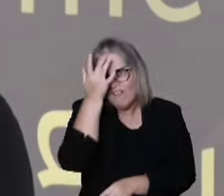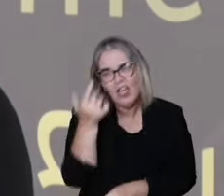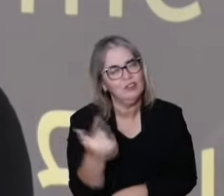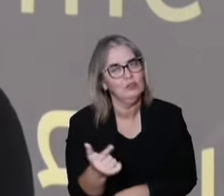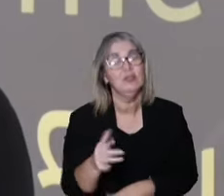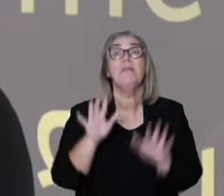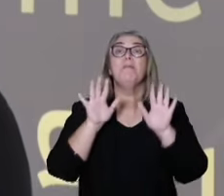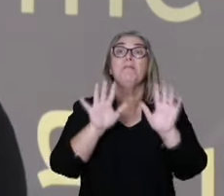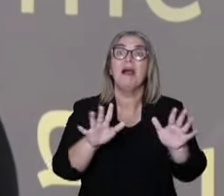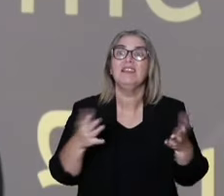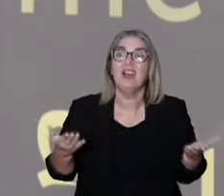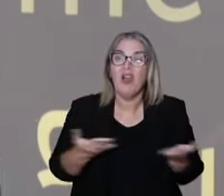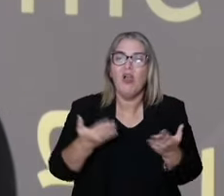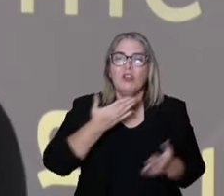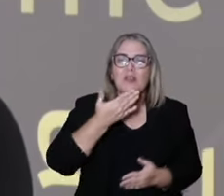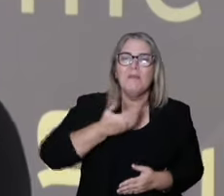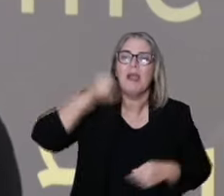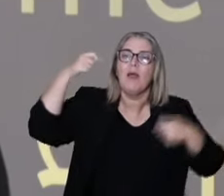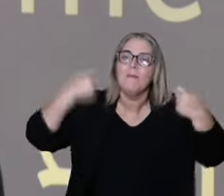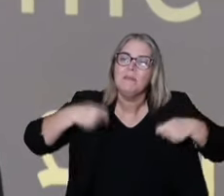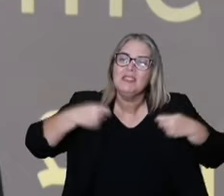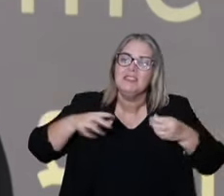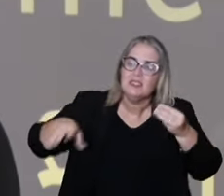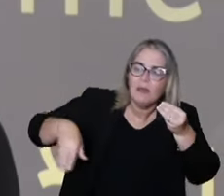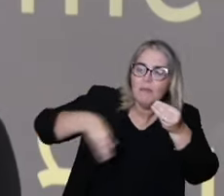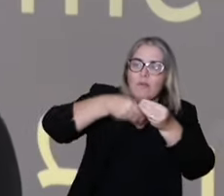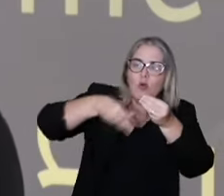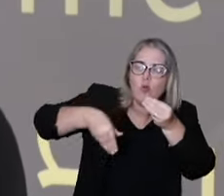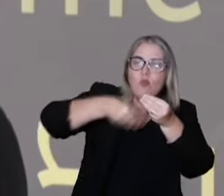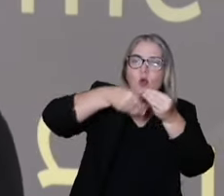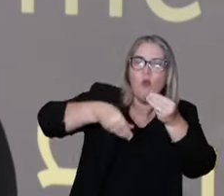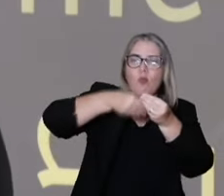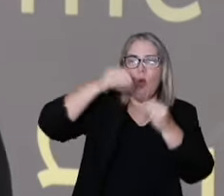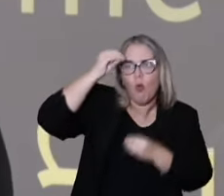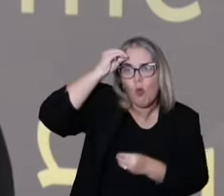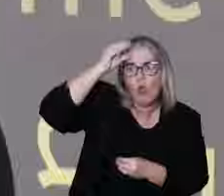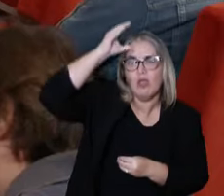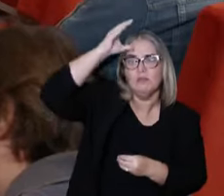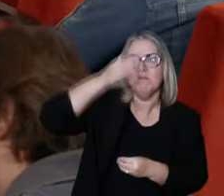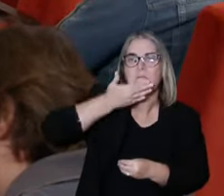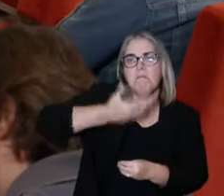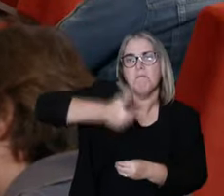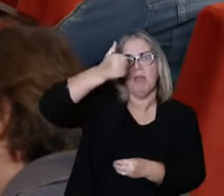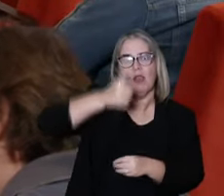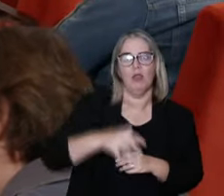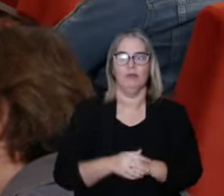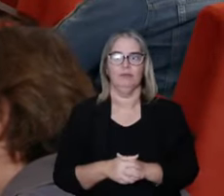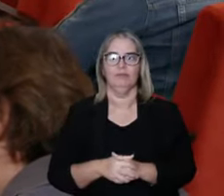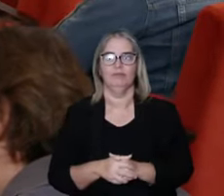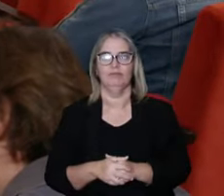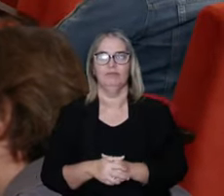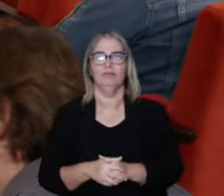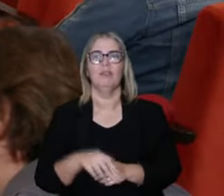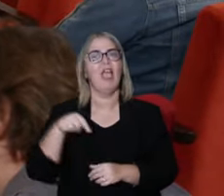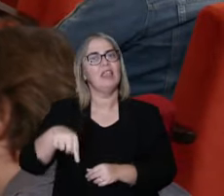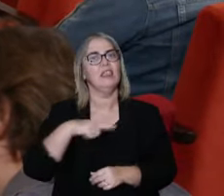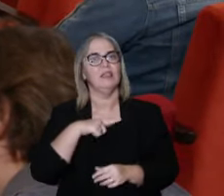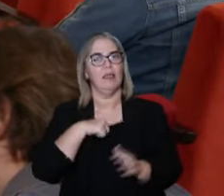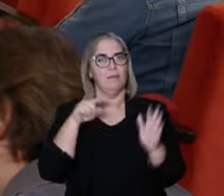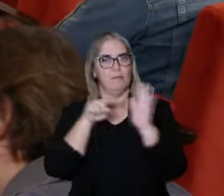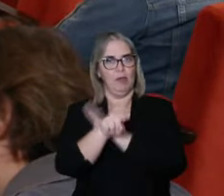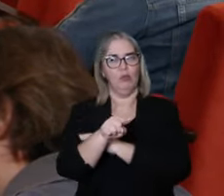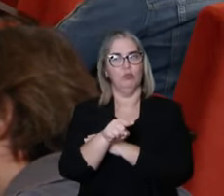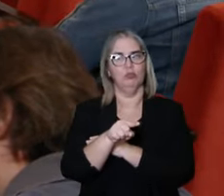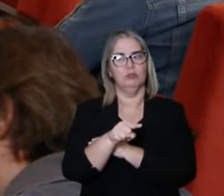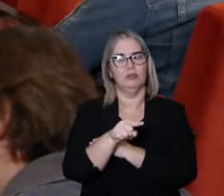easy. But it is the best use we can make of all of these elements. Another